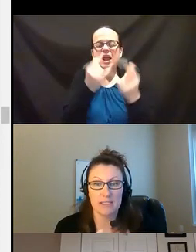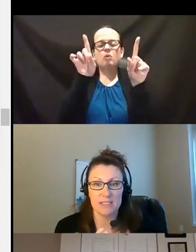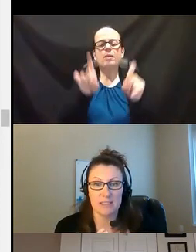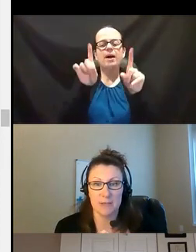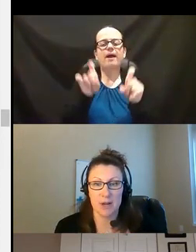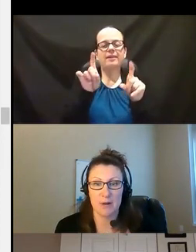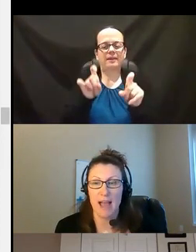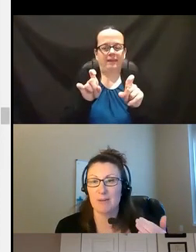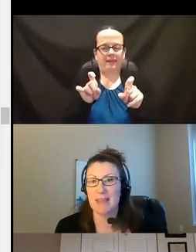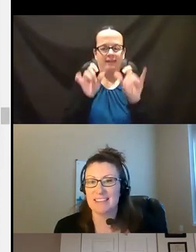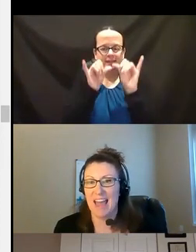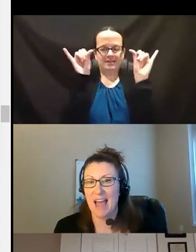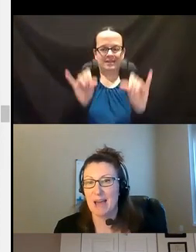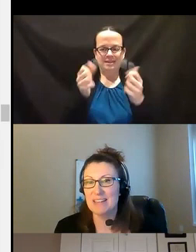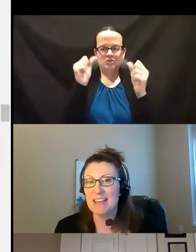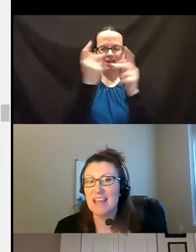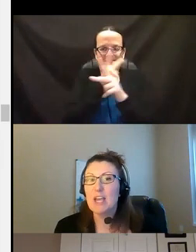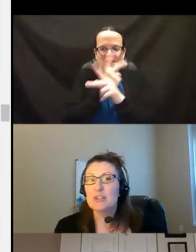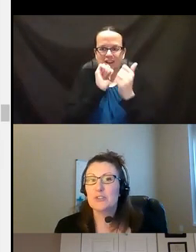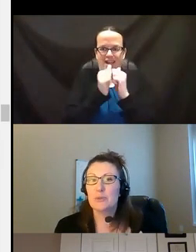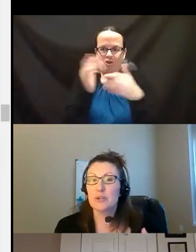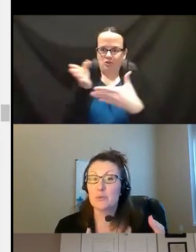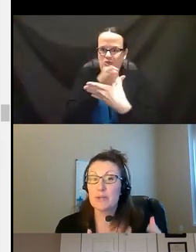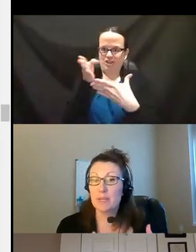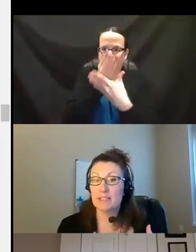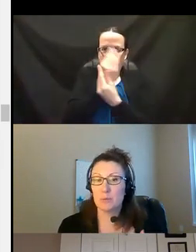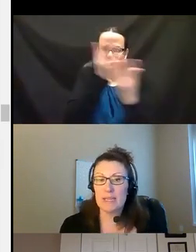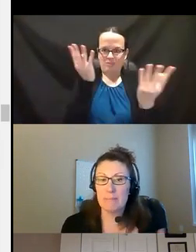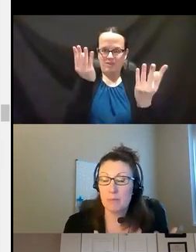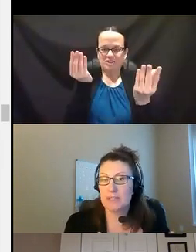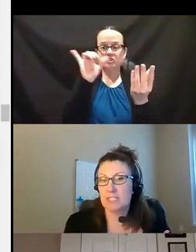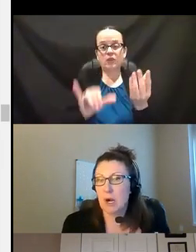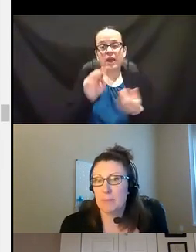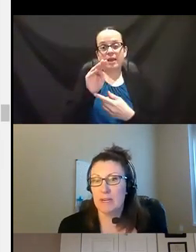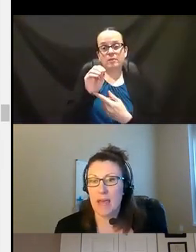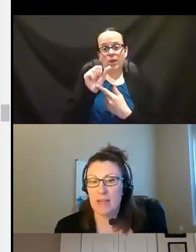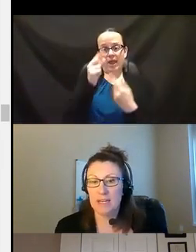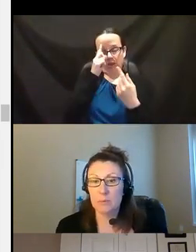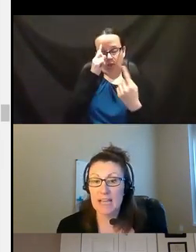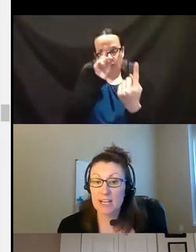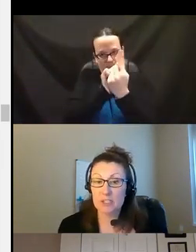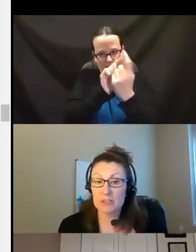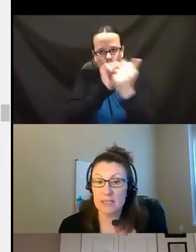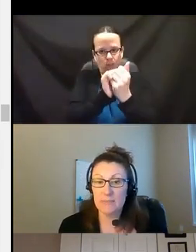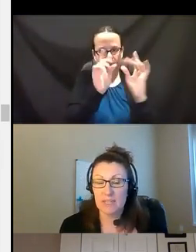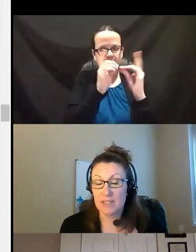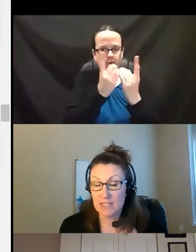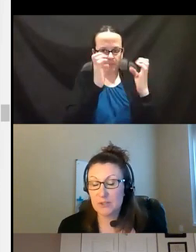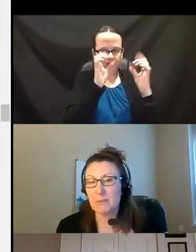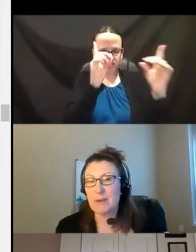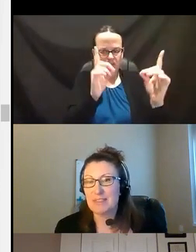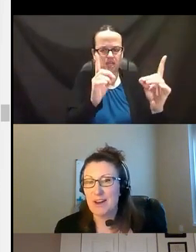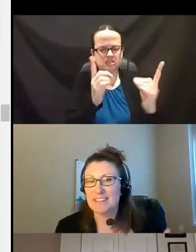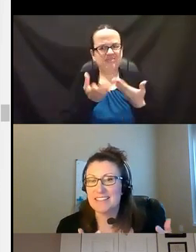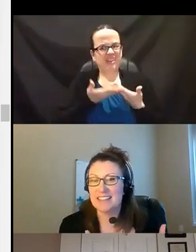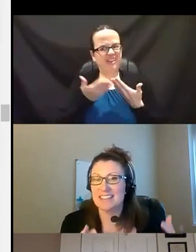trying to figure out how to make that happen. So the agreement, we met with the Department of Ed, and it was actually easier